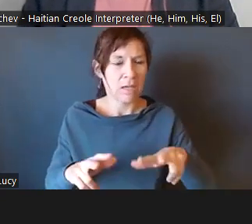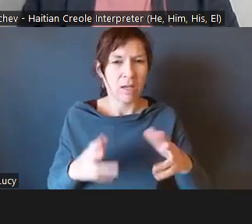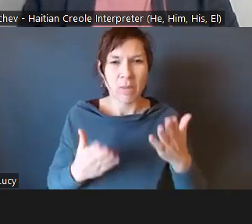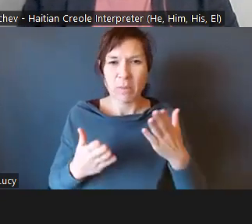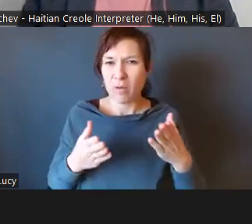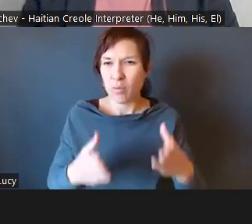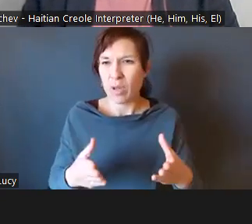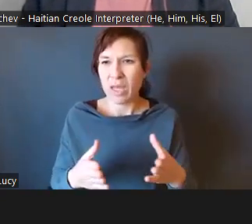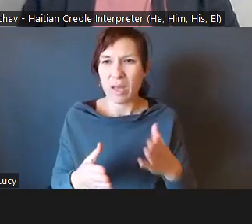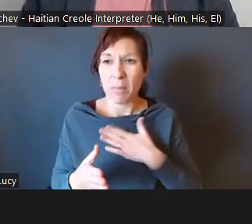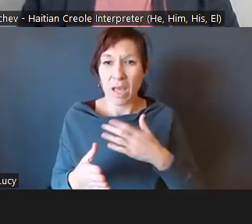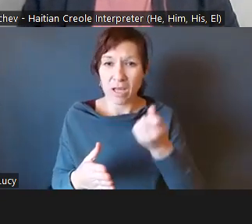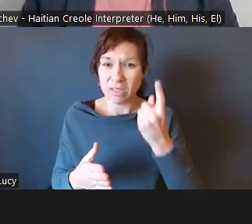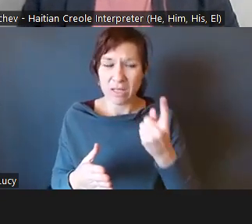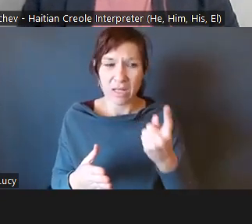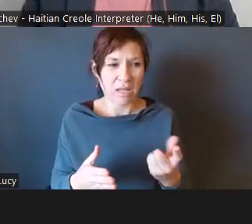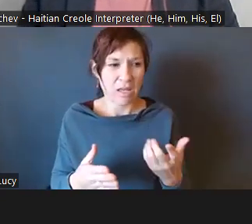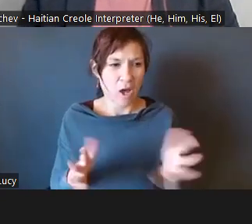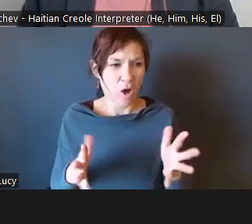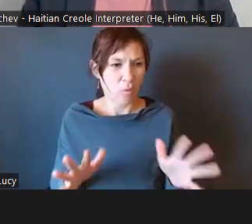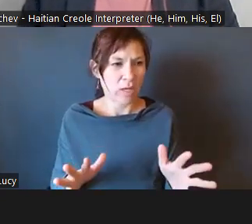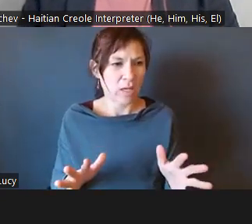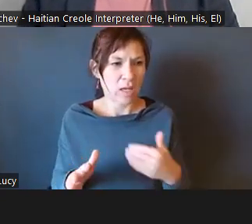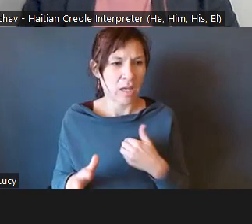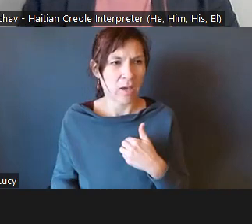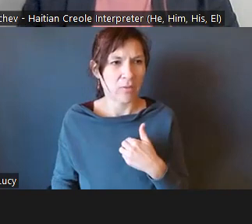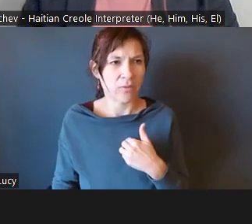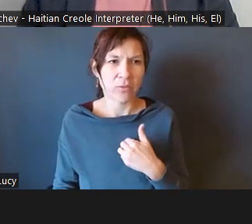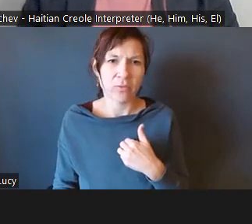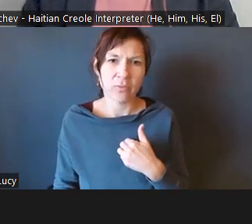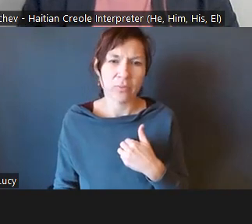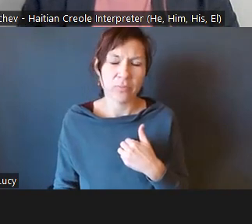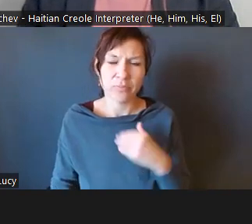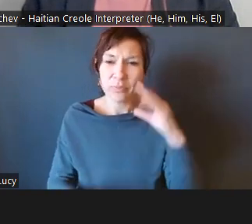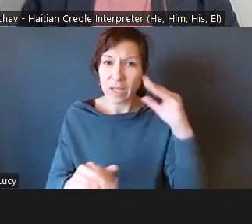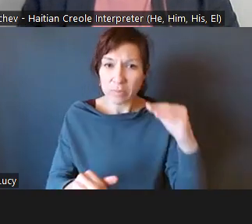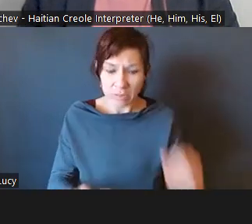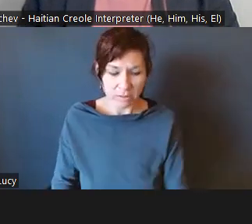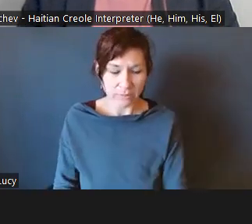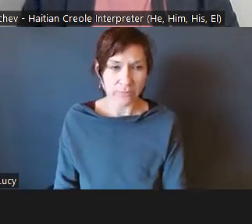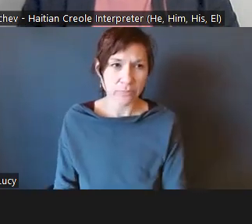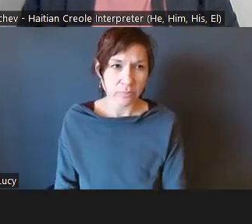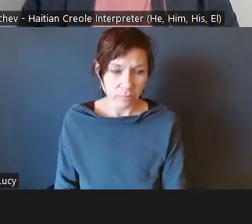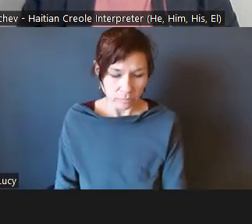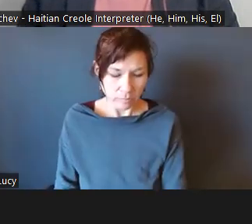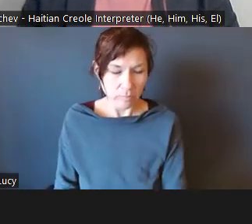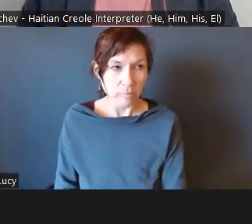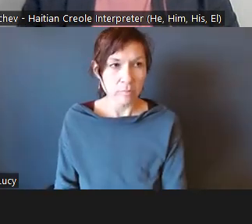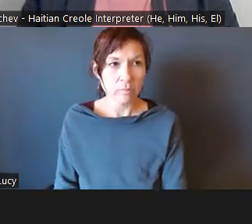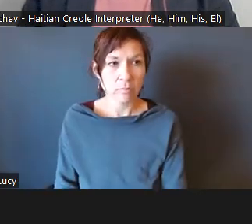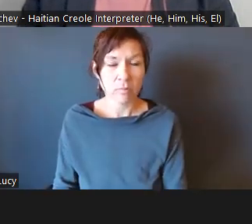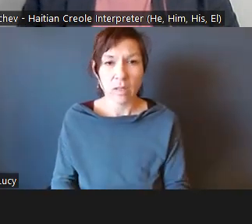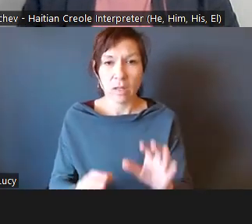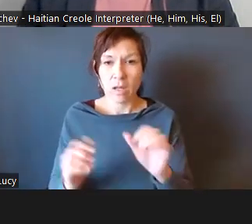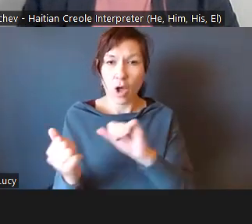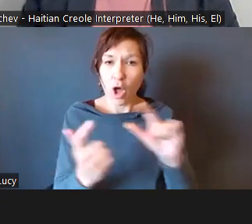my understanding is there's already an expectation that all projects are looked at through an